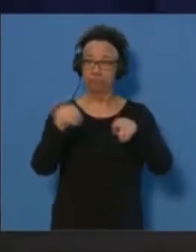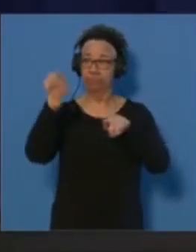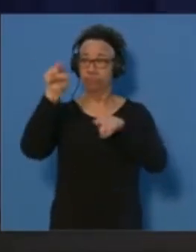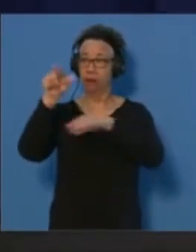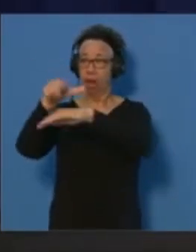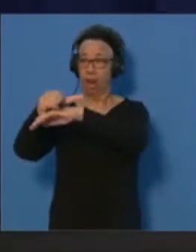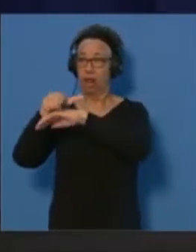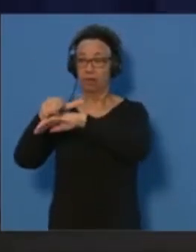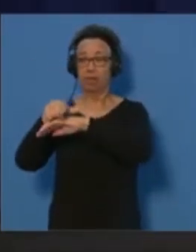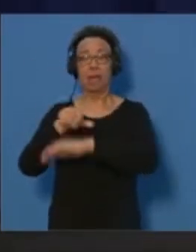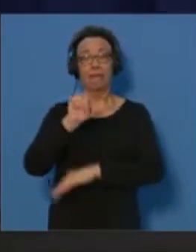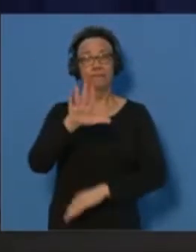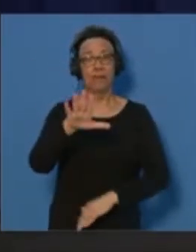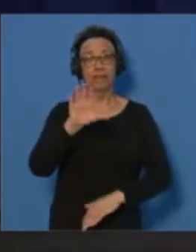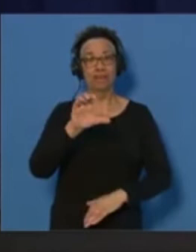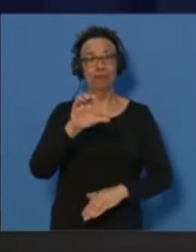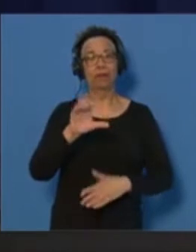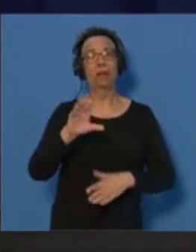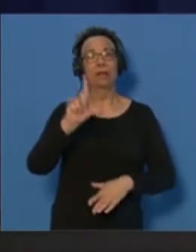£500.